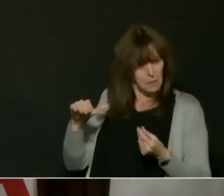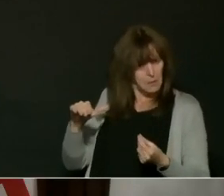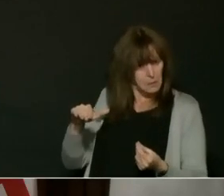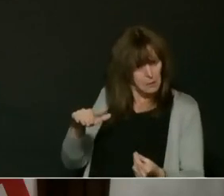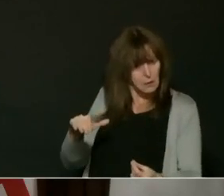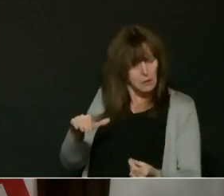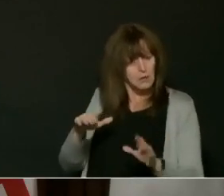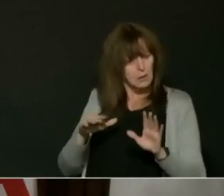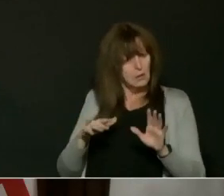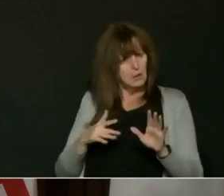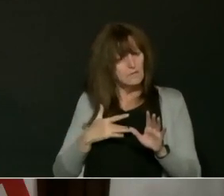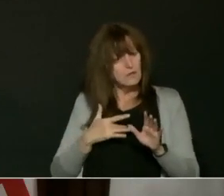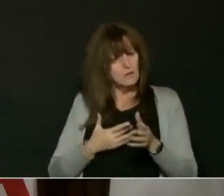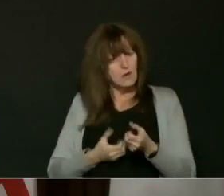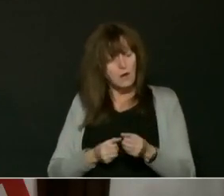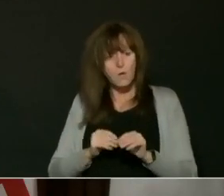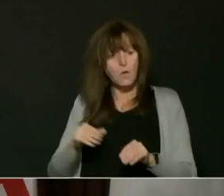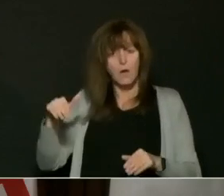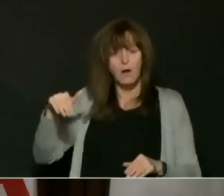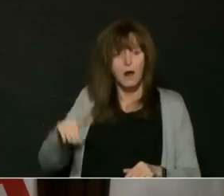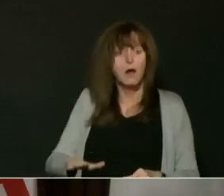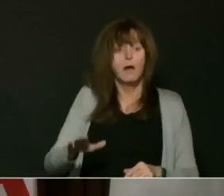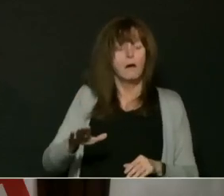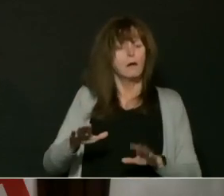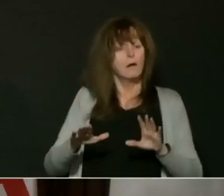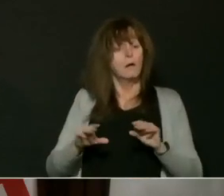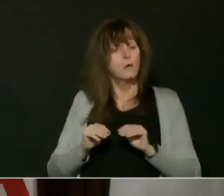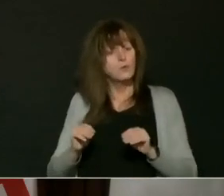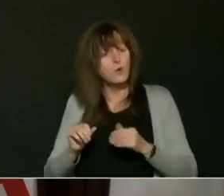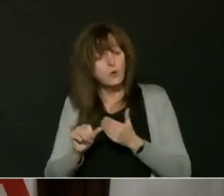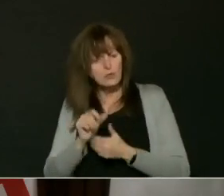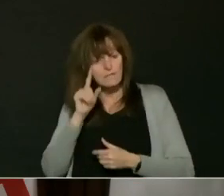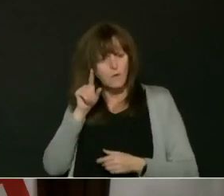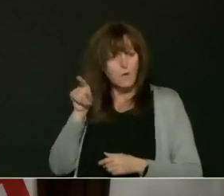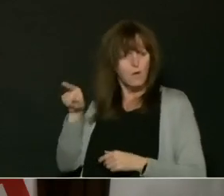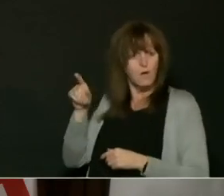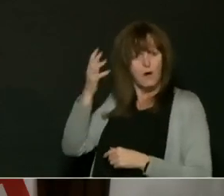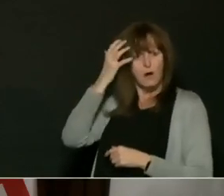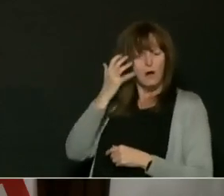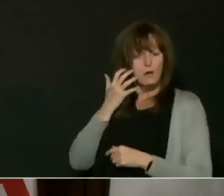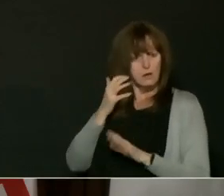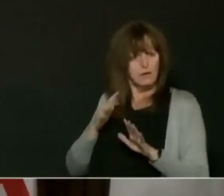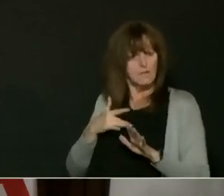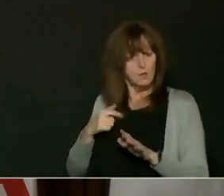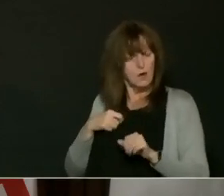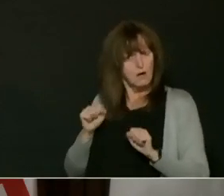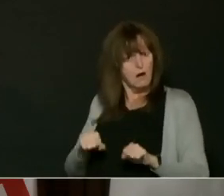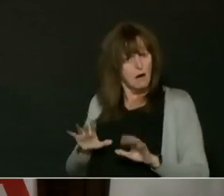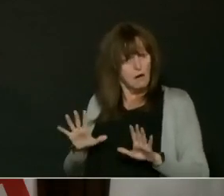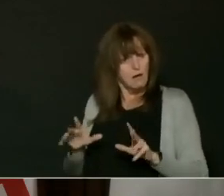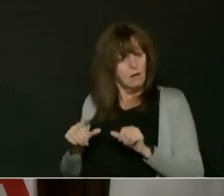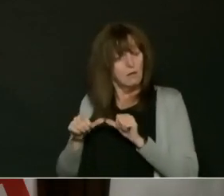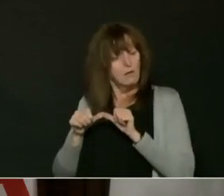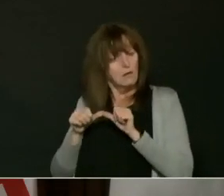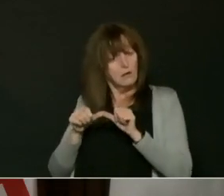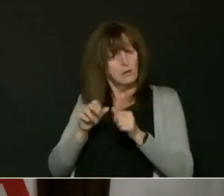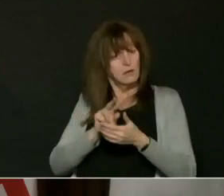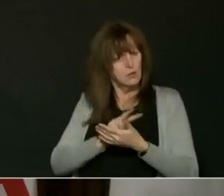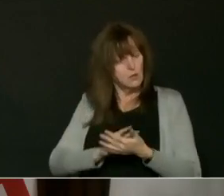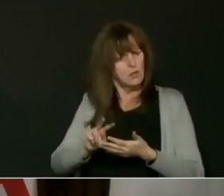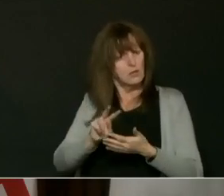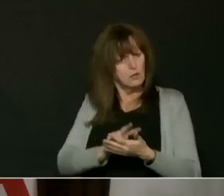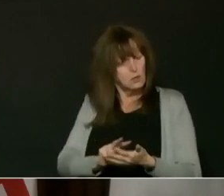in risk to hospitalization. That we can continue at a two week march to March 1st